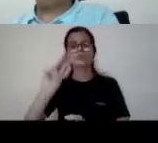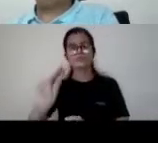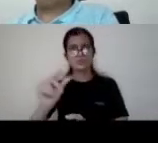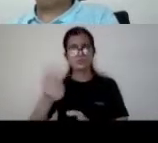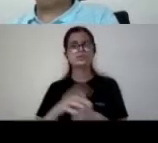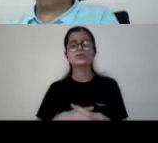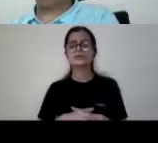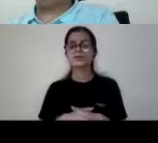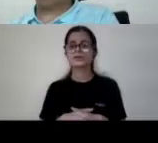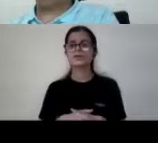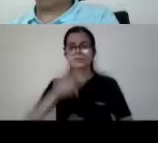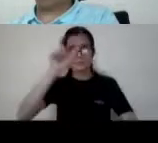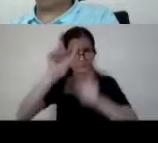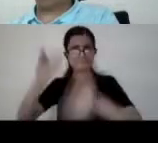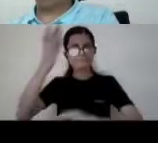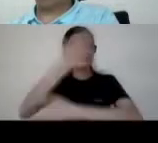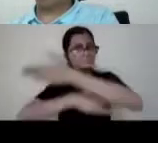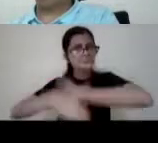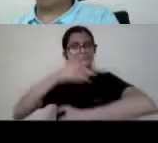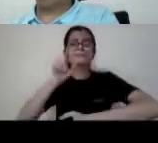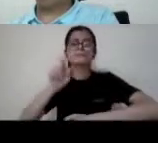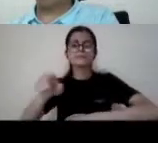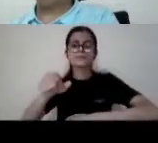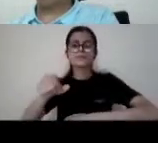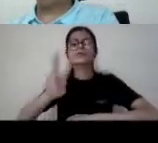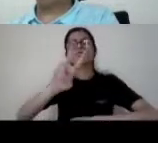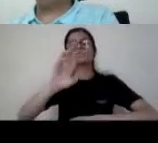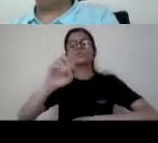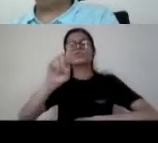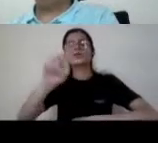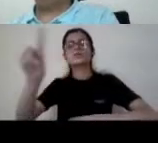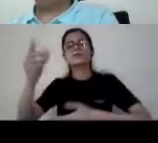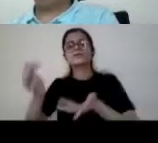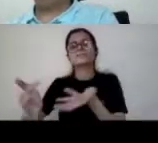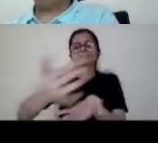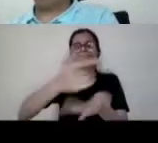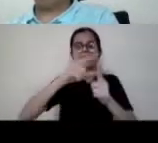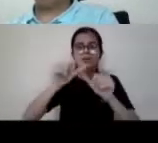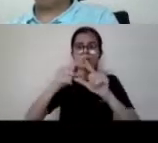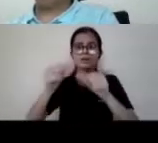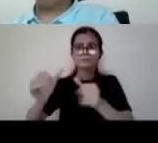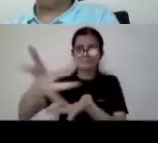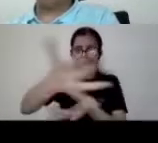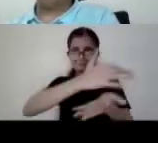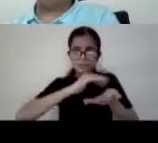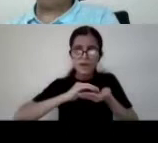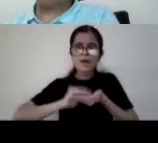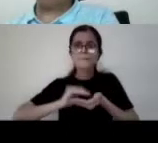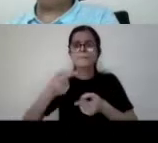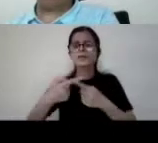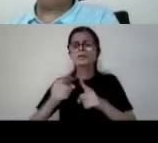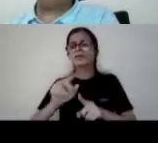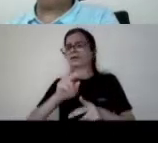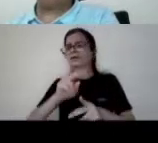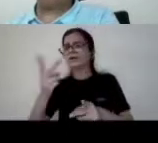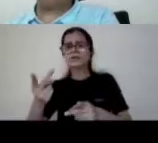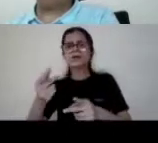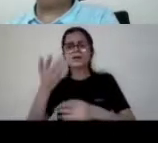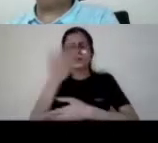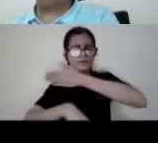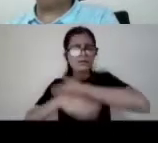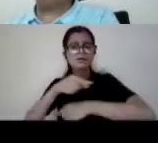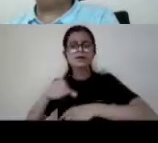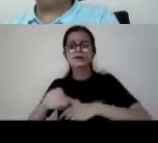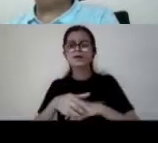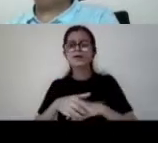which is uh which figure in 2011 census but if we talk of persons with brain disabilities which is not just persons with